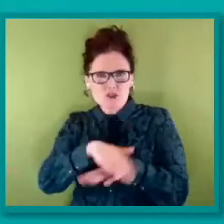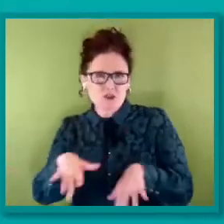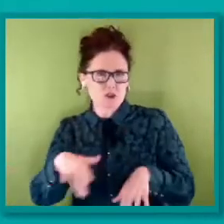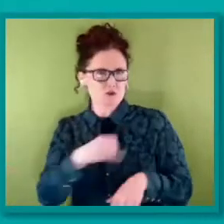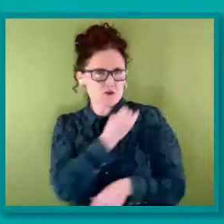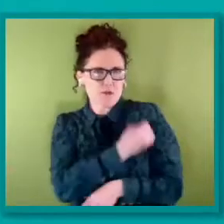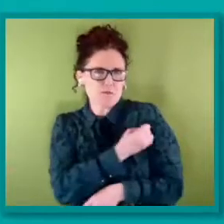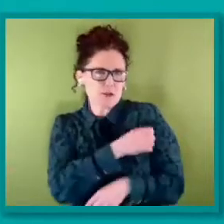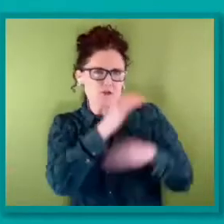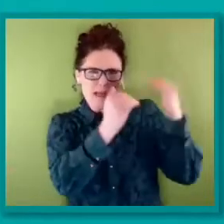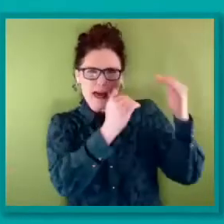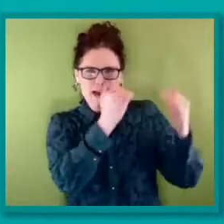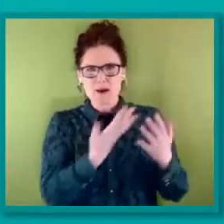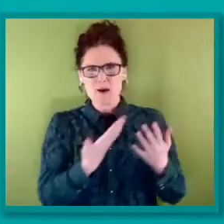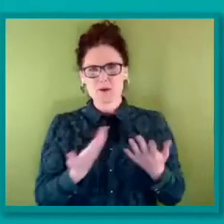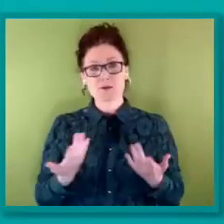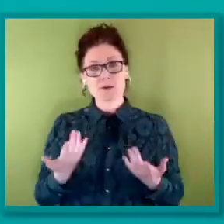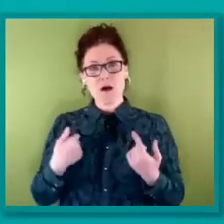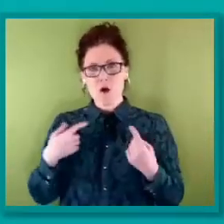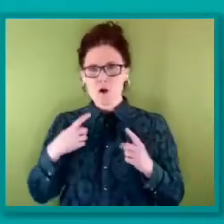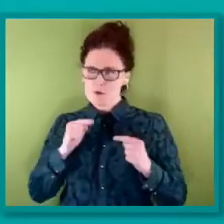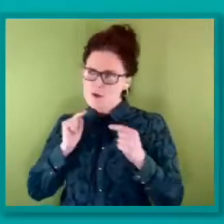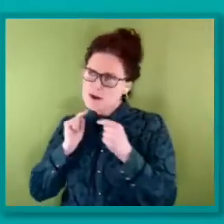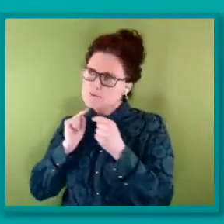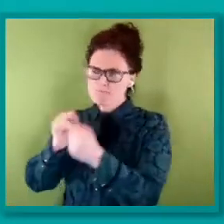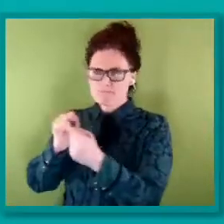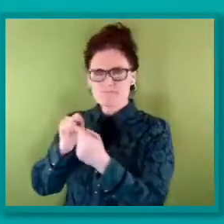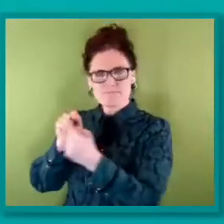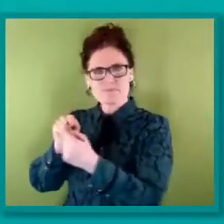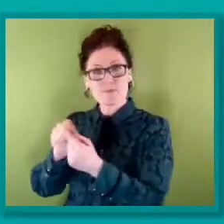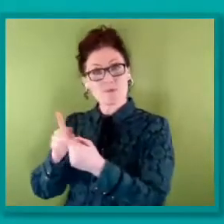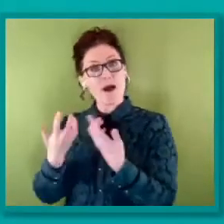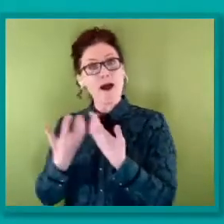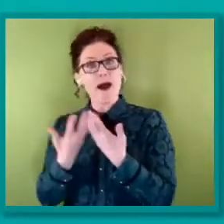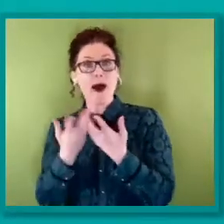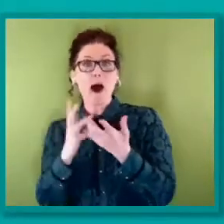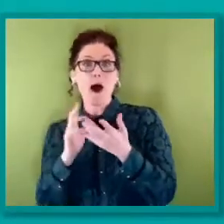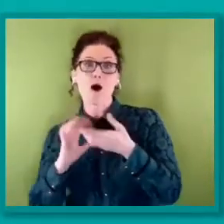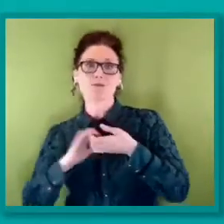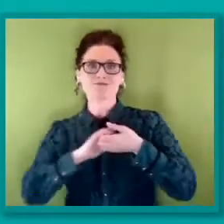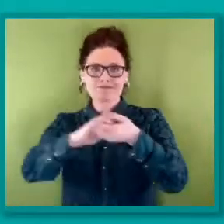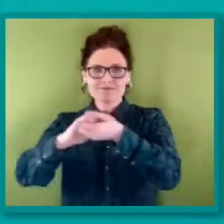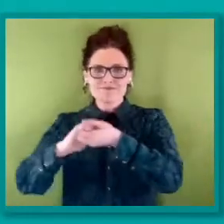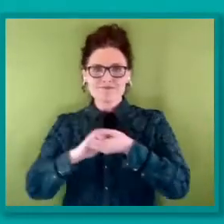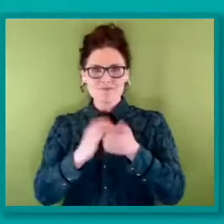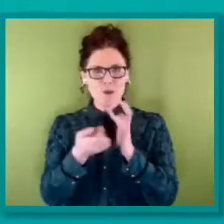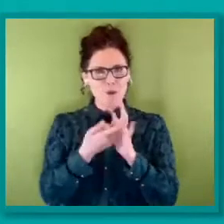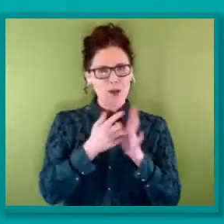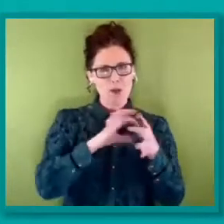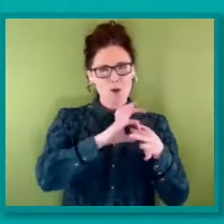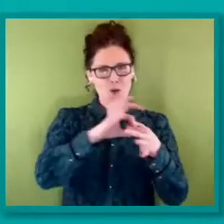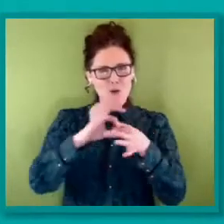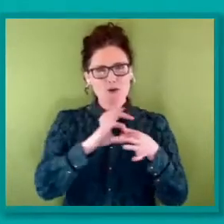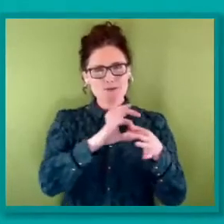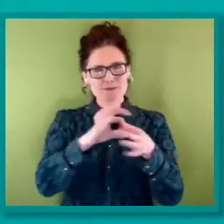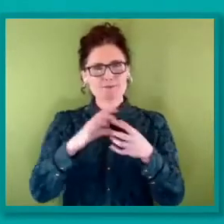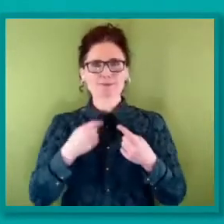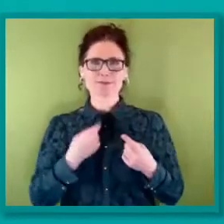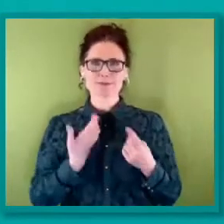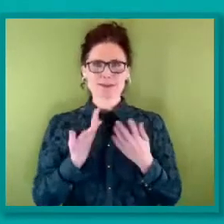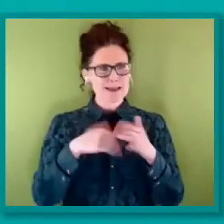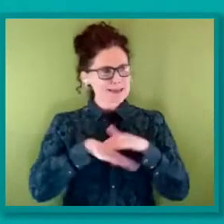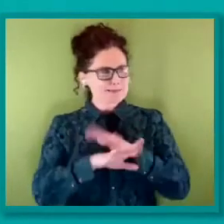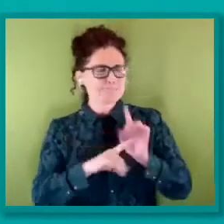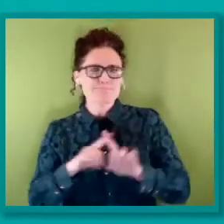won those fights because we organized together within communities, within power struggles, power structures. We persuaded